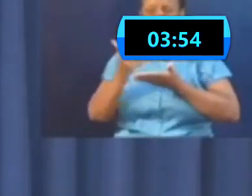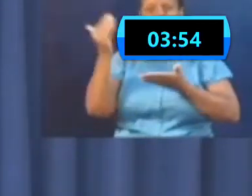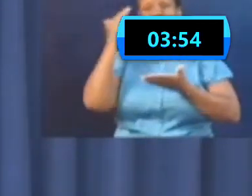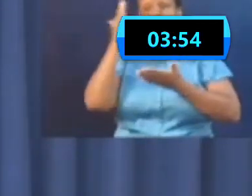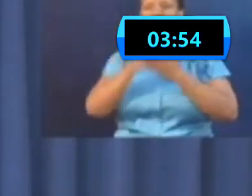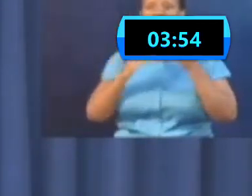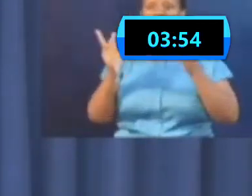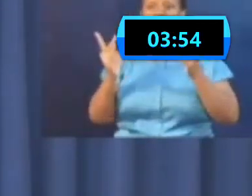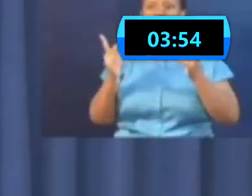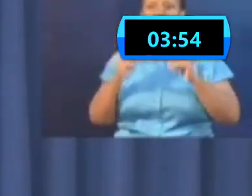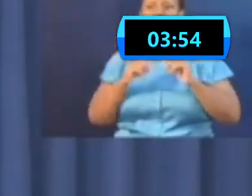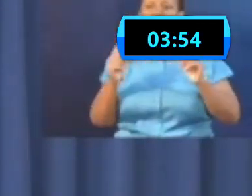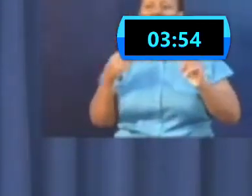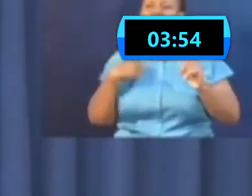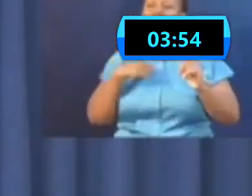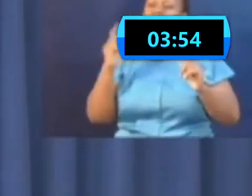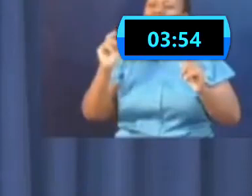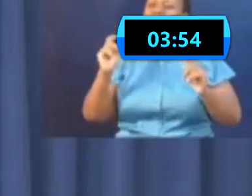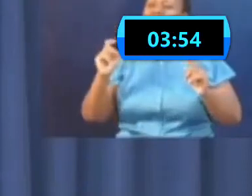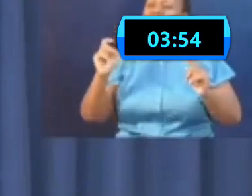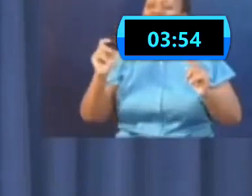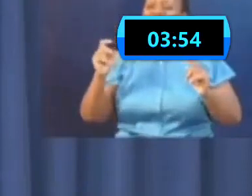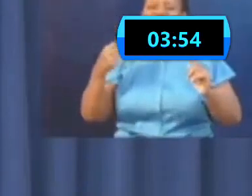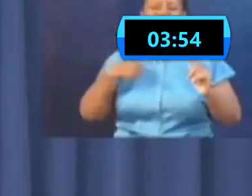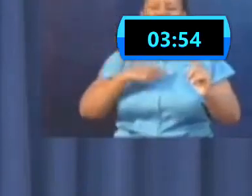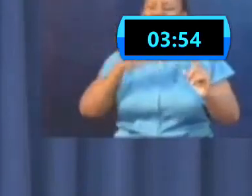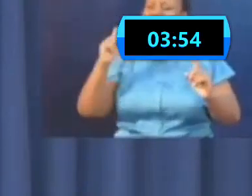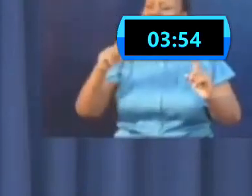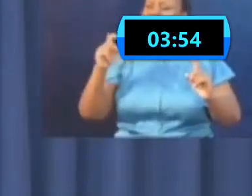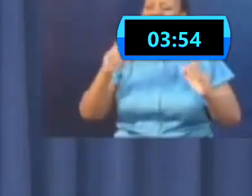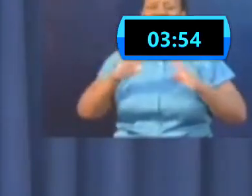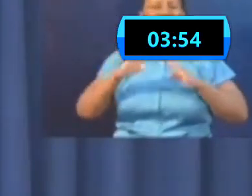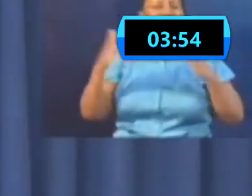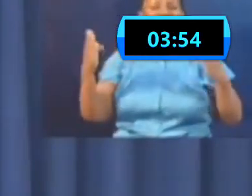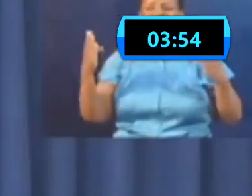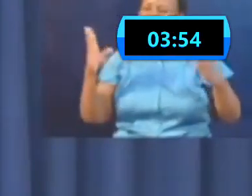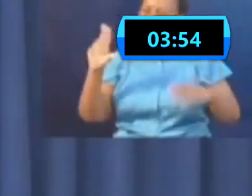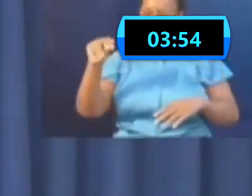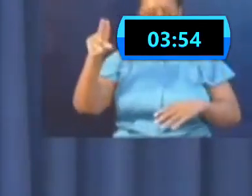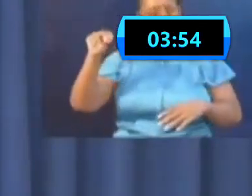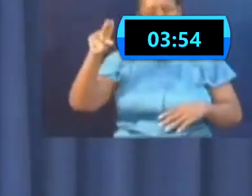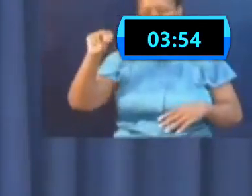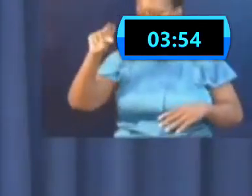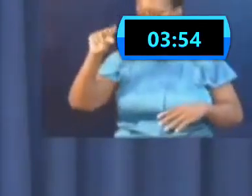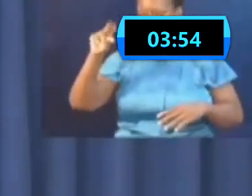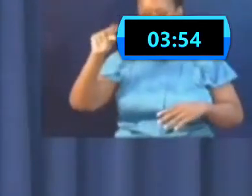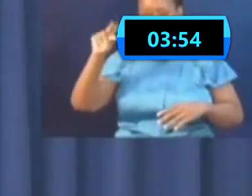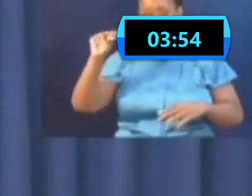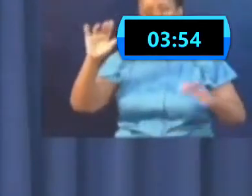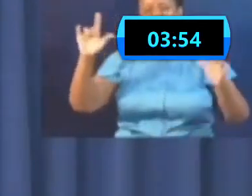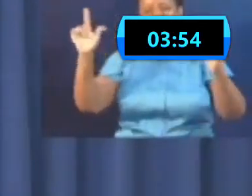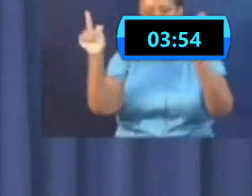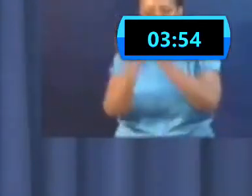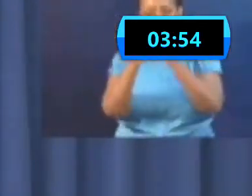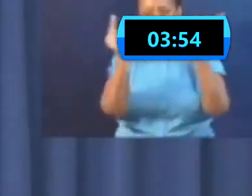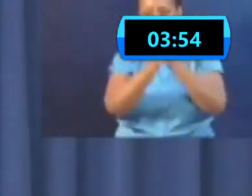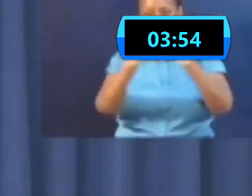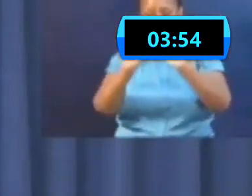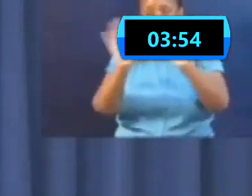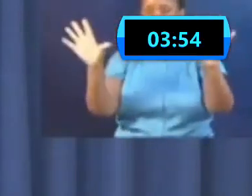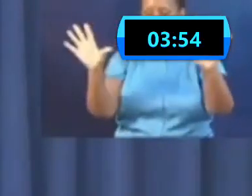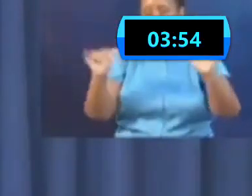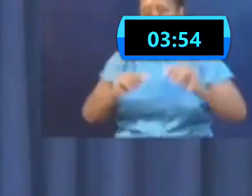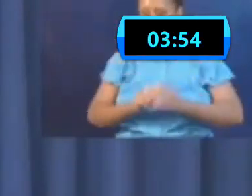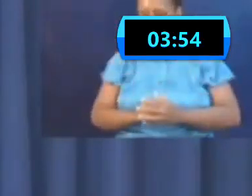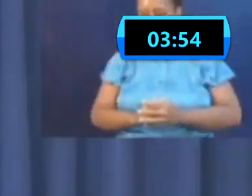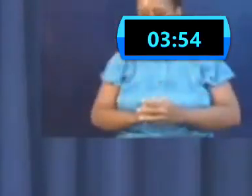dealing with this at the personal level or otherwise, we are going to end up taking part measures where we can take